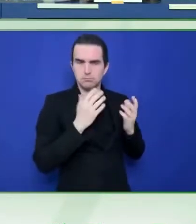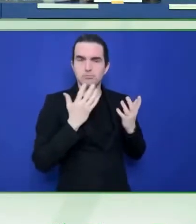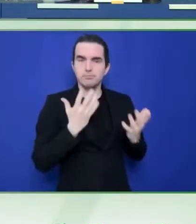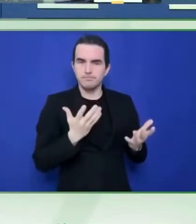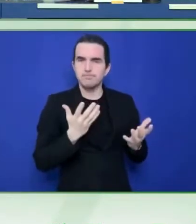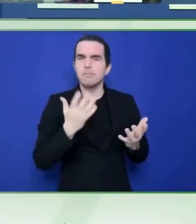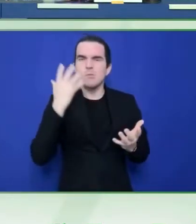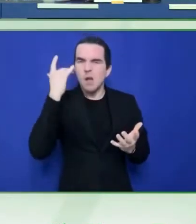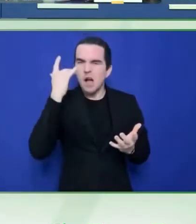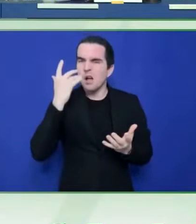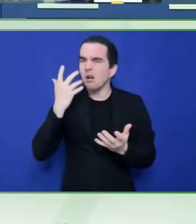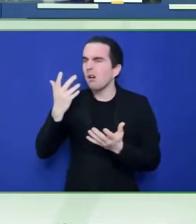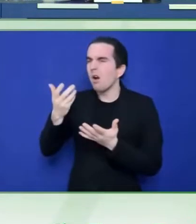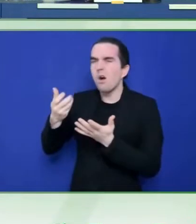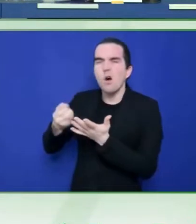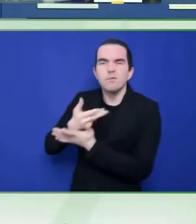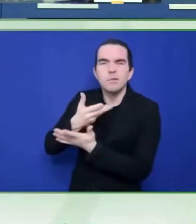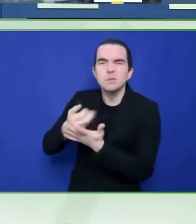world.